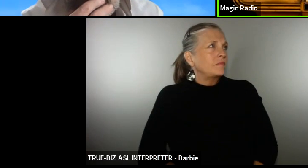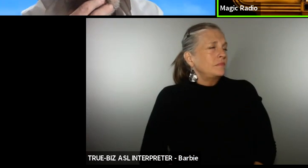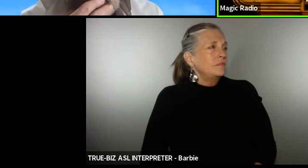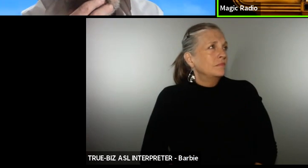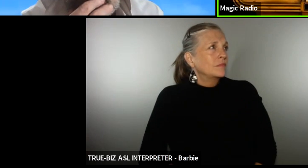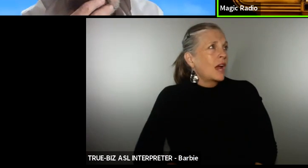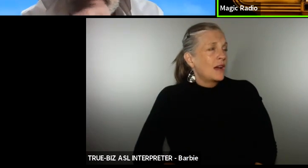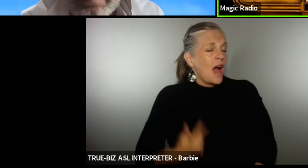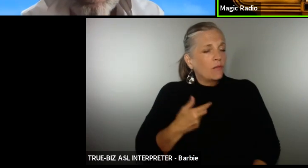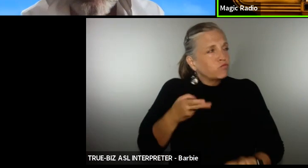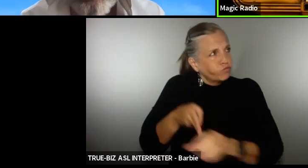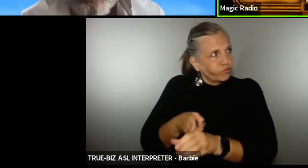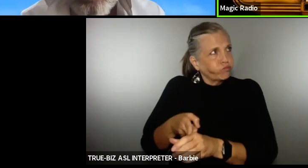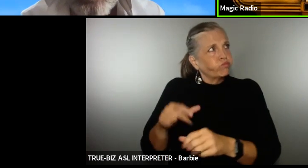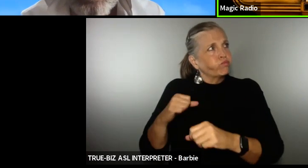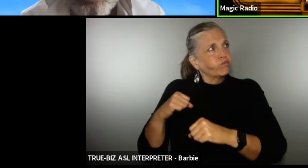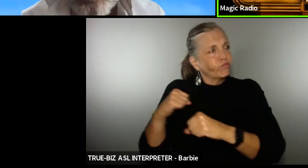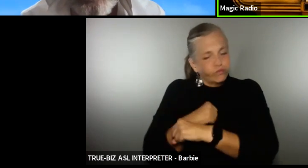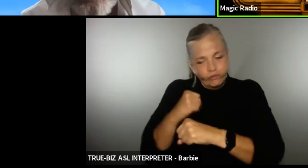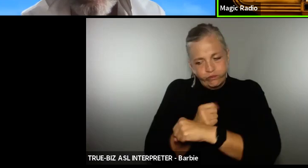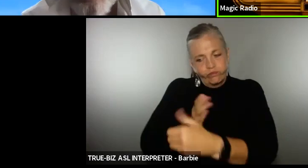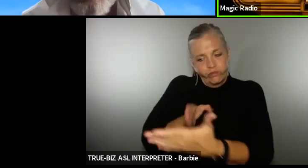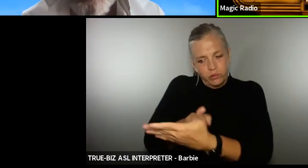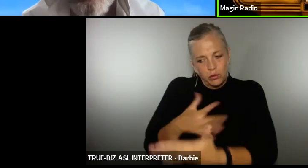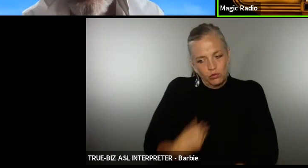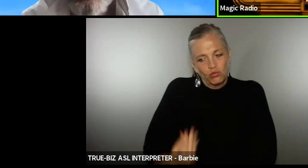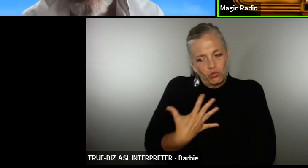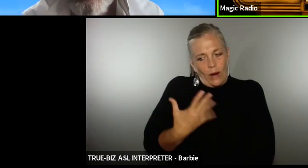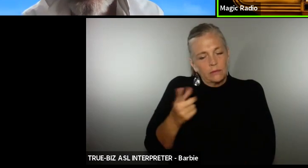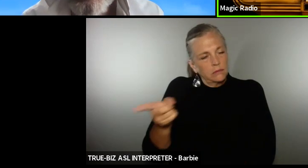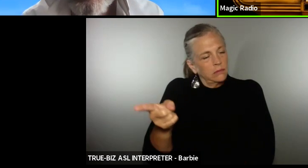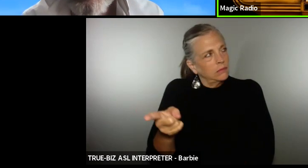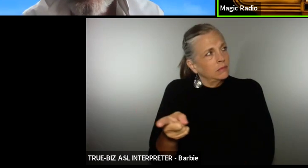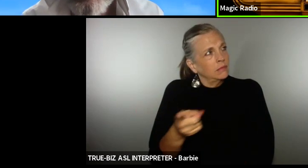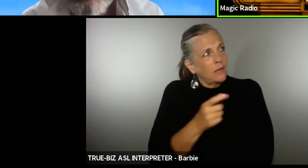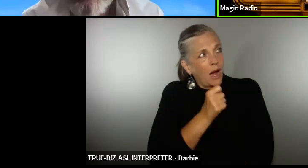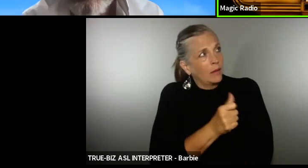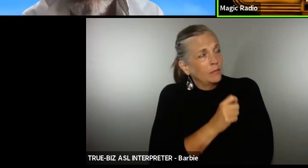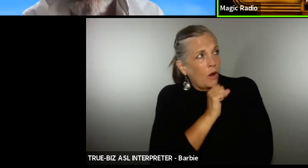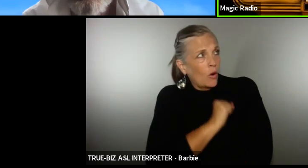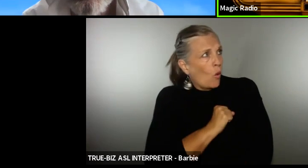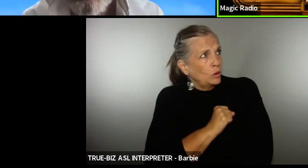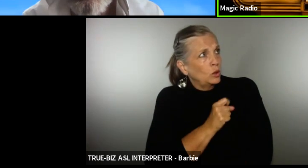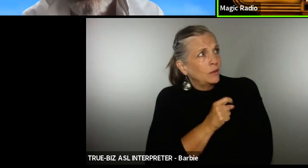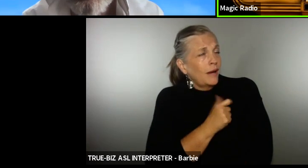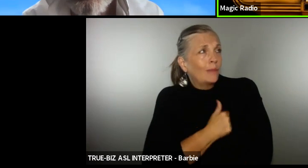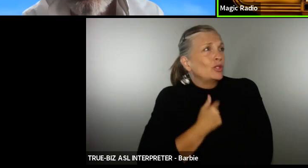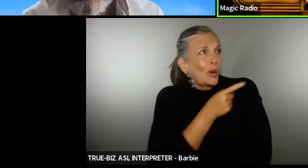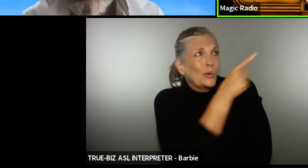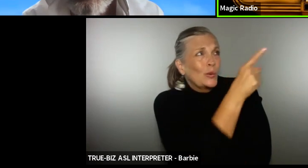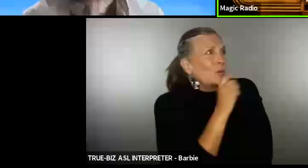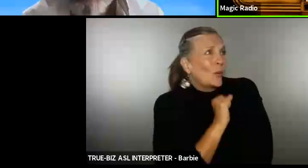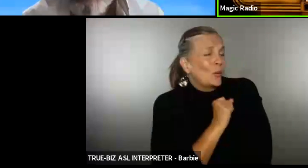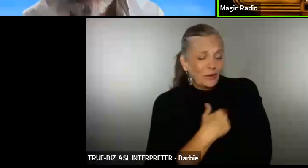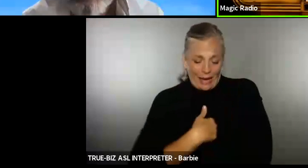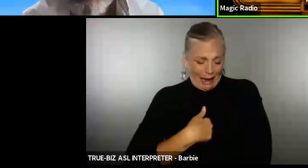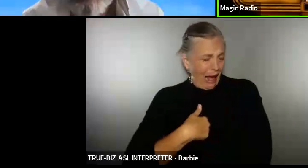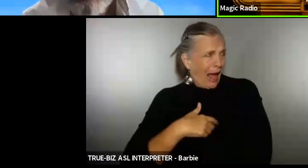whites I'm not old I'm sorry you are but I'm not